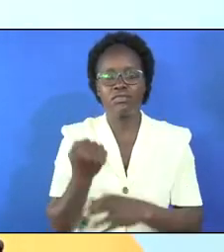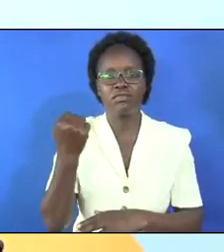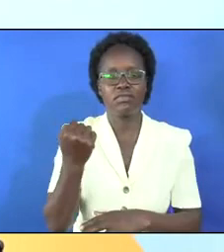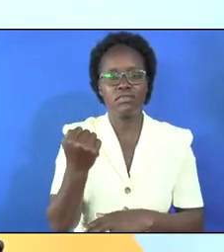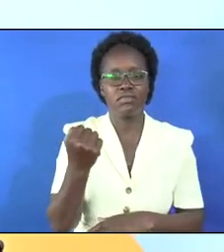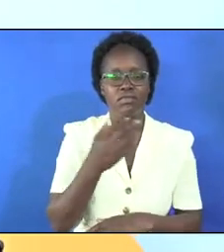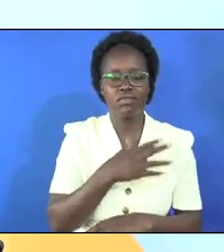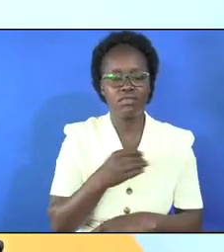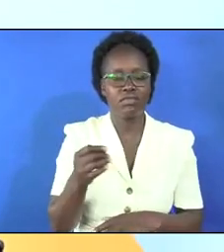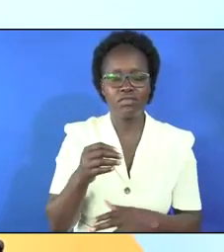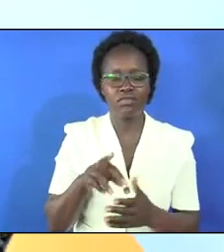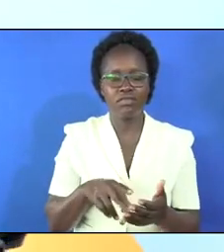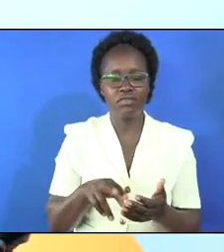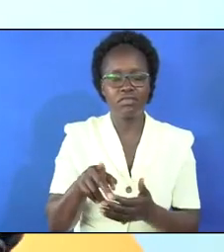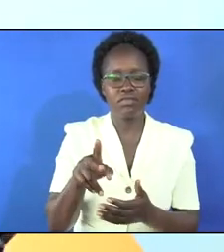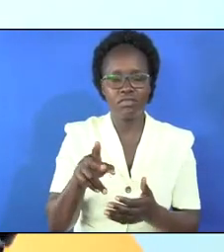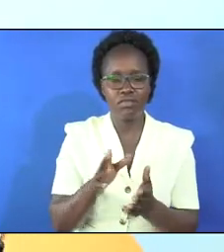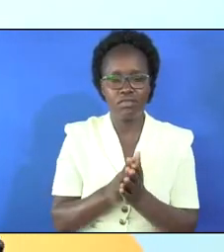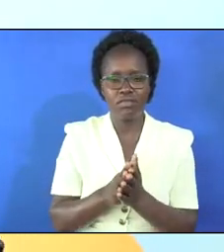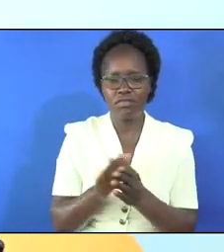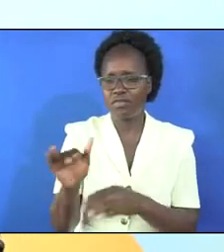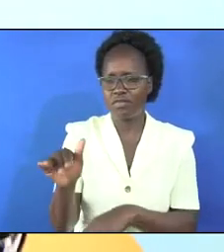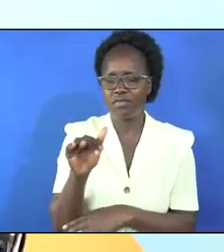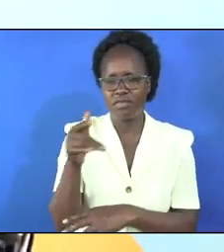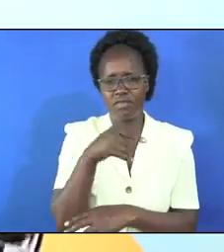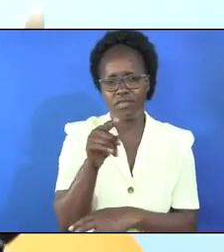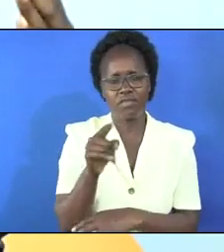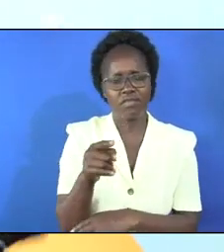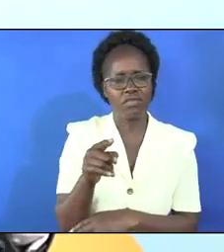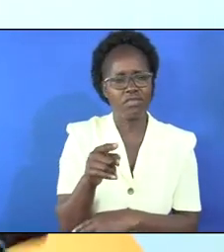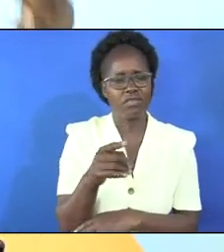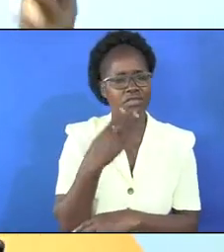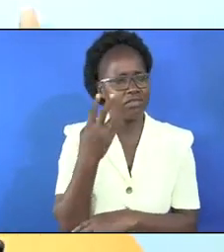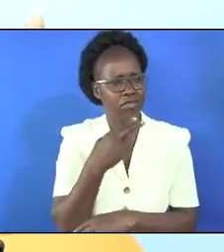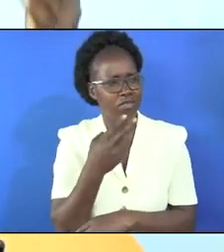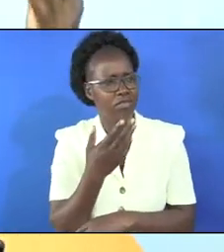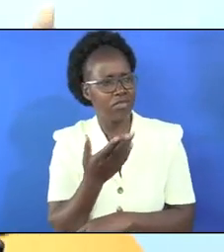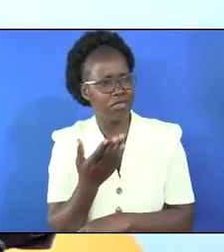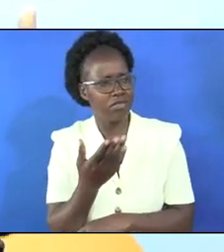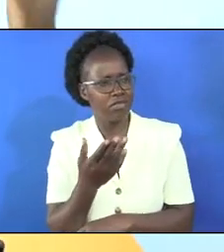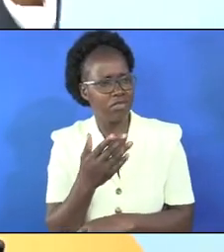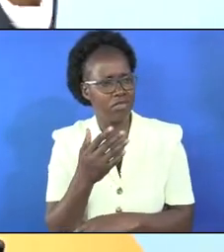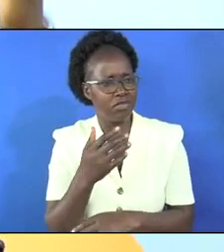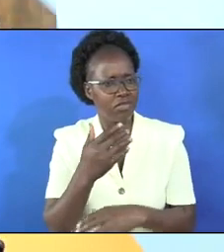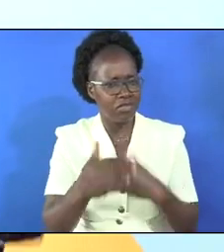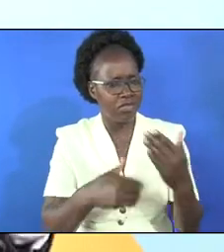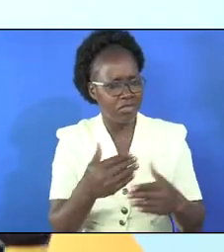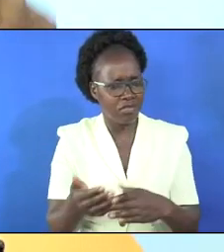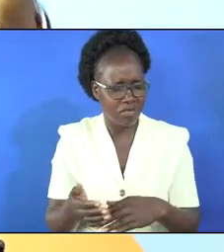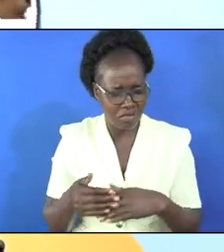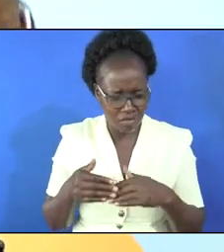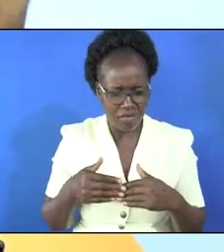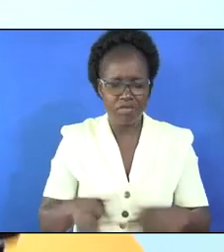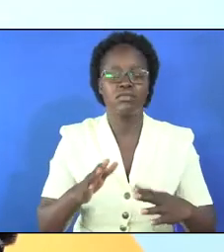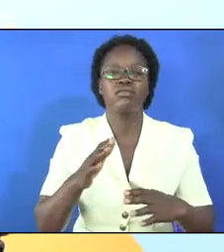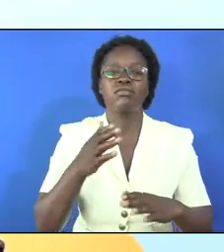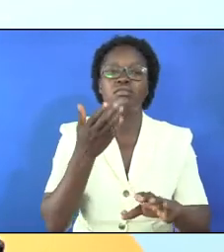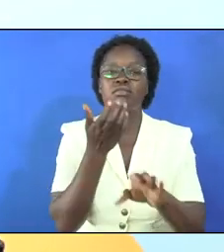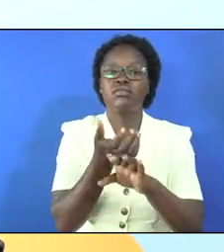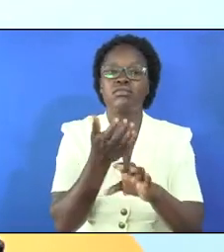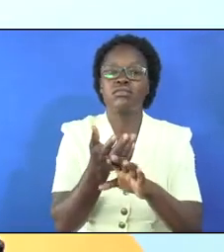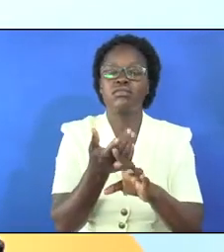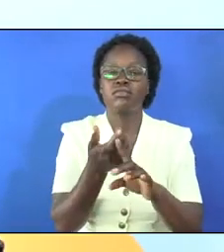but as they were walking they were asking themselves who will roll away the